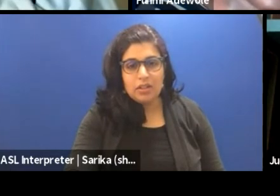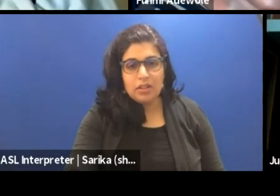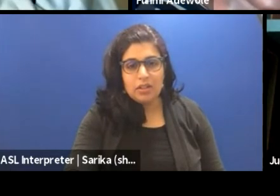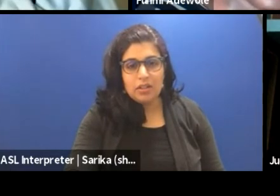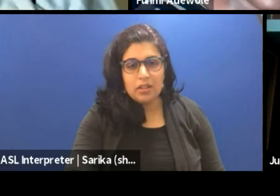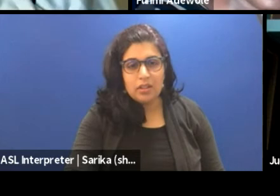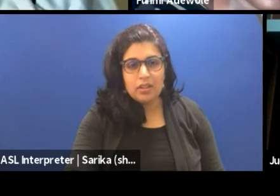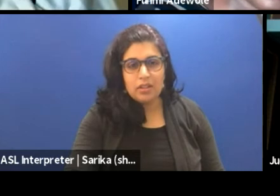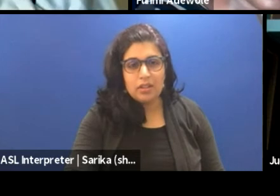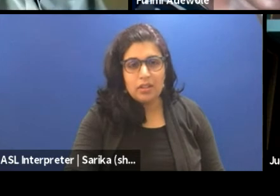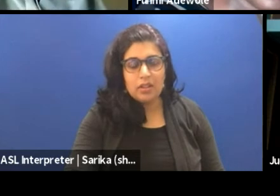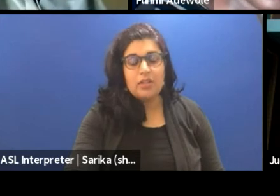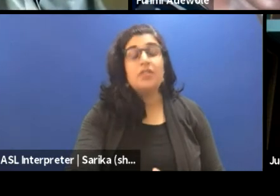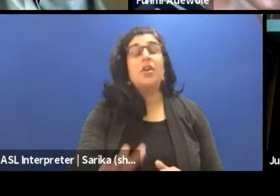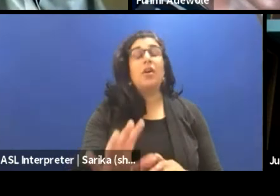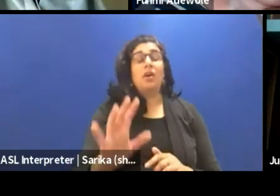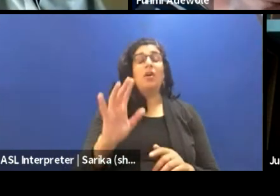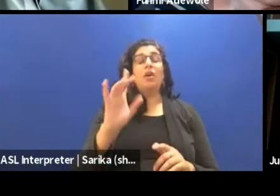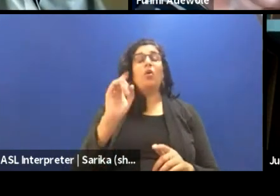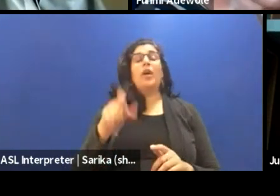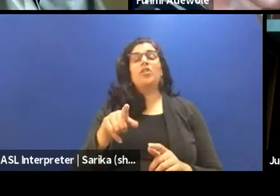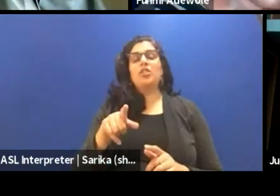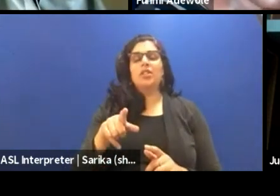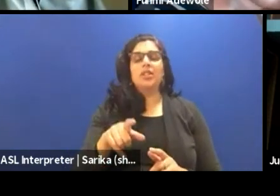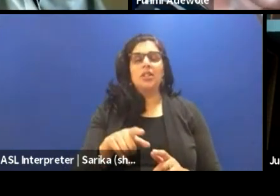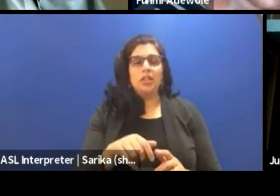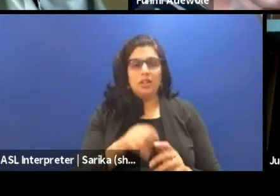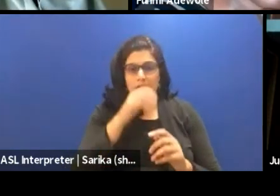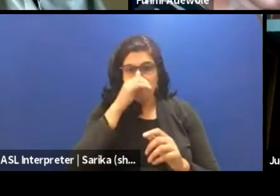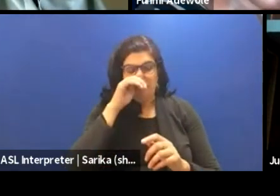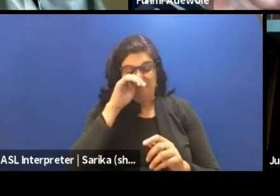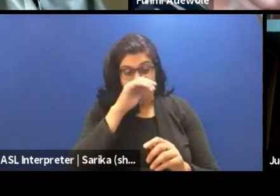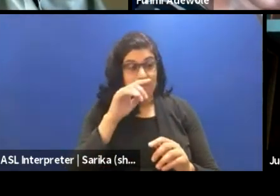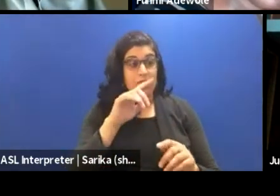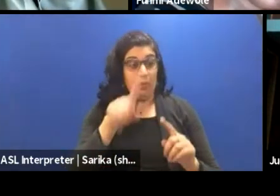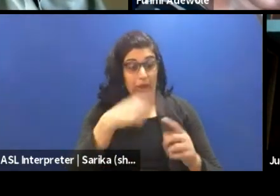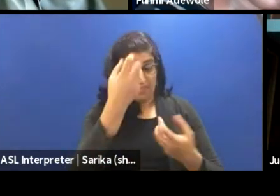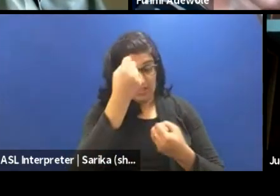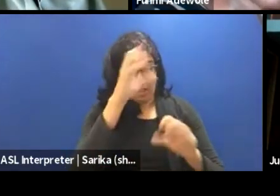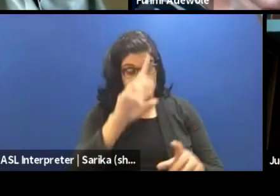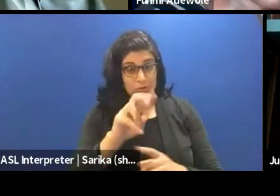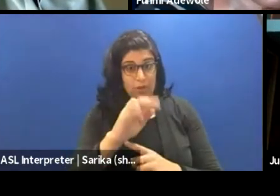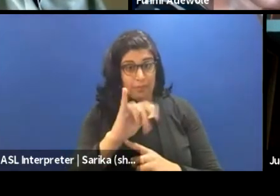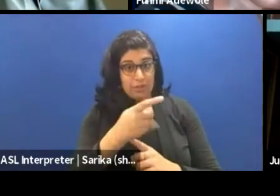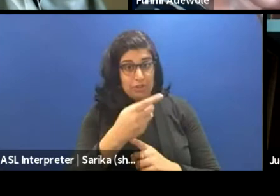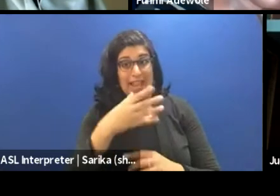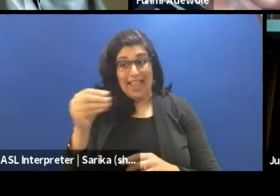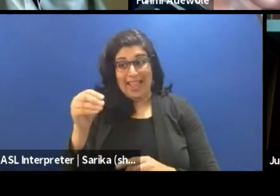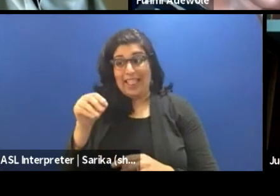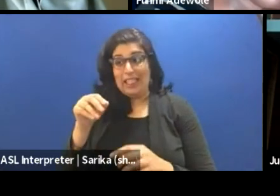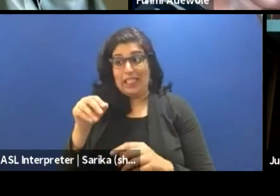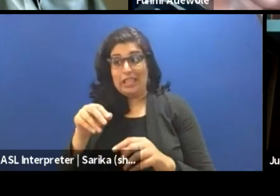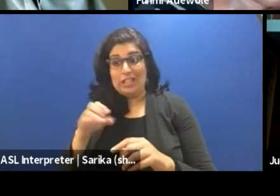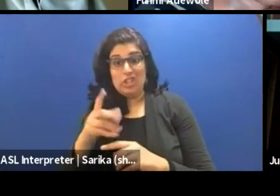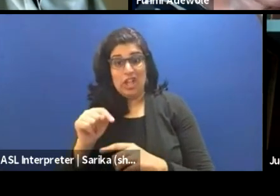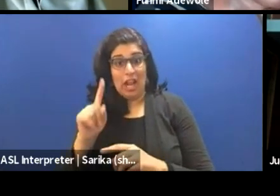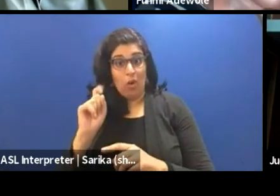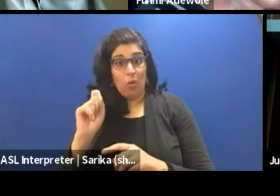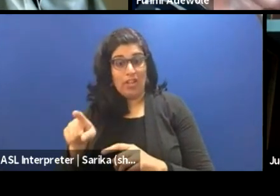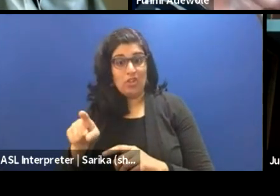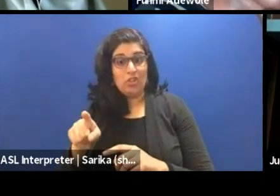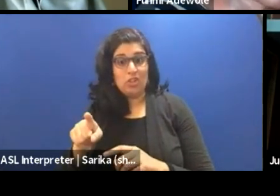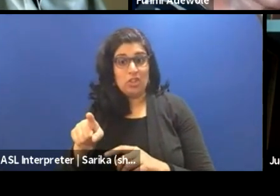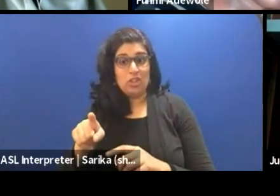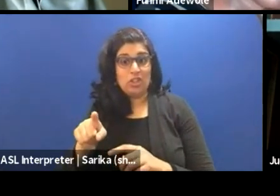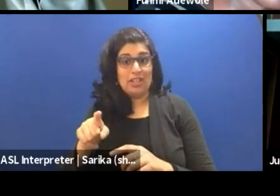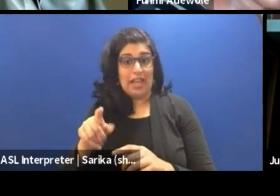dramaturgy, but if there's a possibility to bring them together in your response, especially with examples, that would be very helpful. And we have 10 more minutes